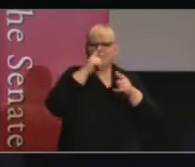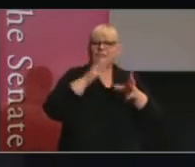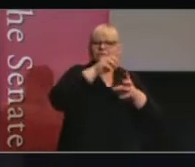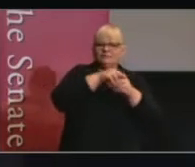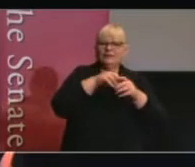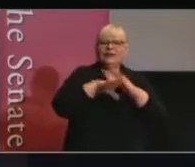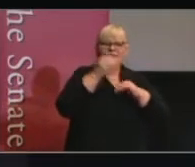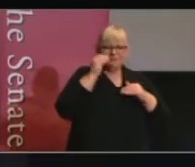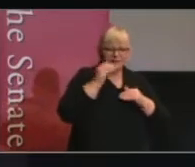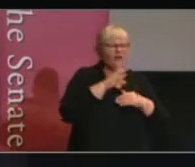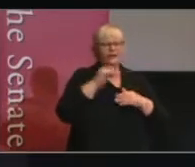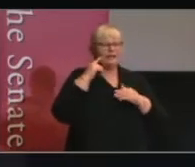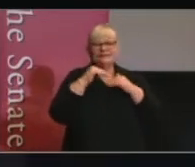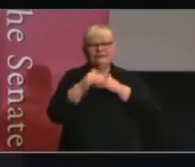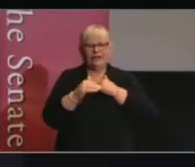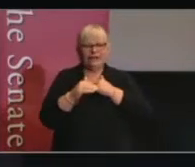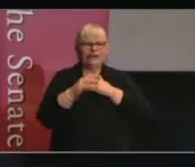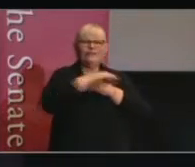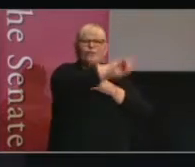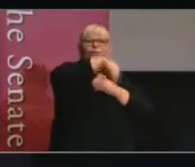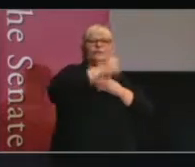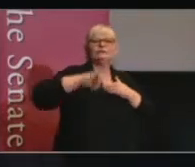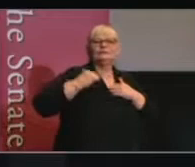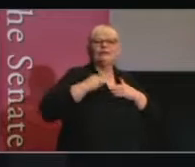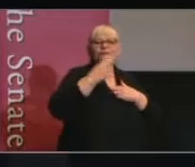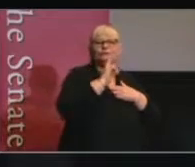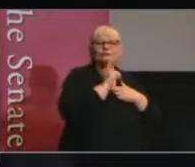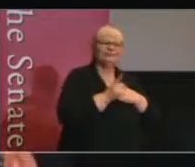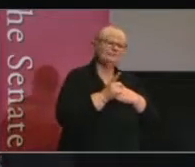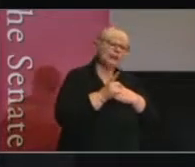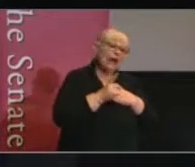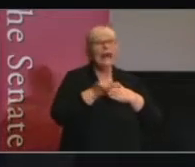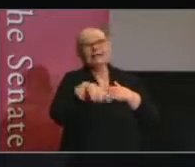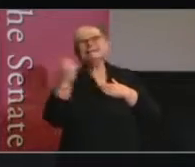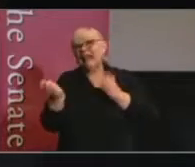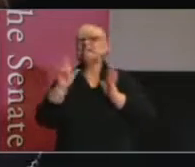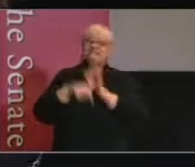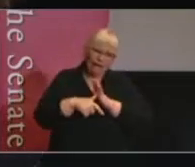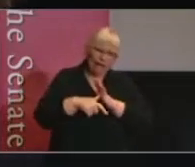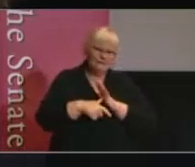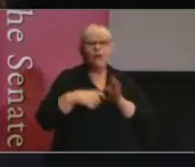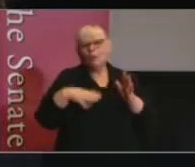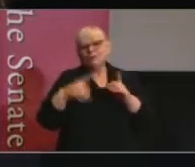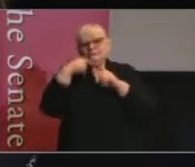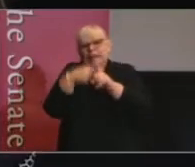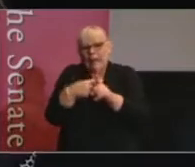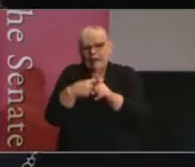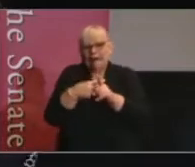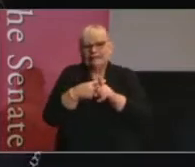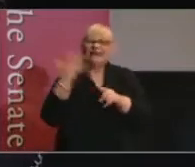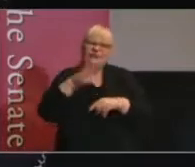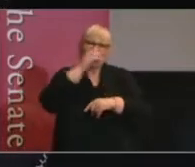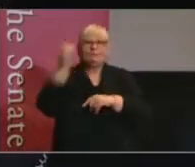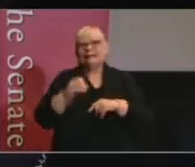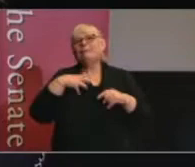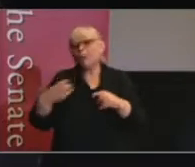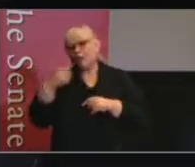unrealistic and unfair to the committee staff to say, oh, well, next time we're going for a target of 50%